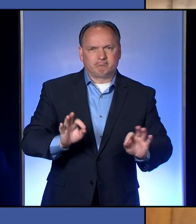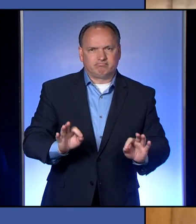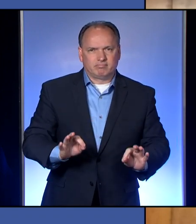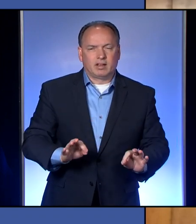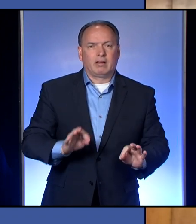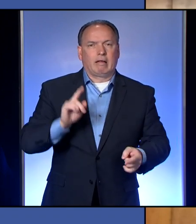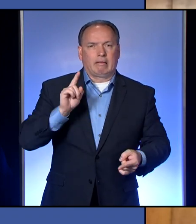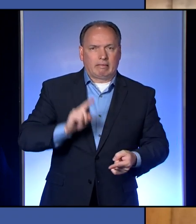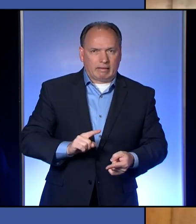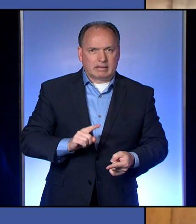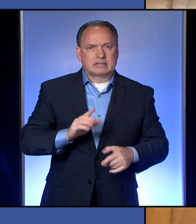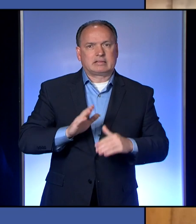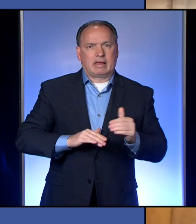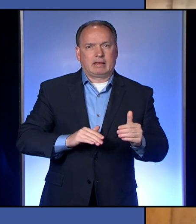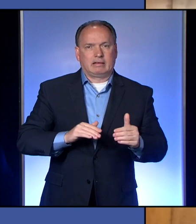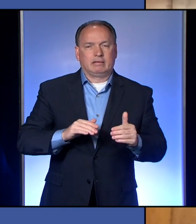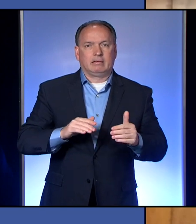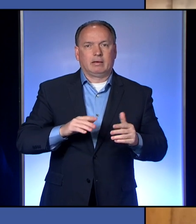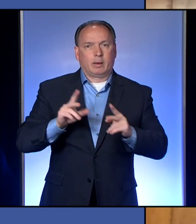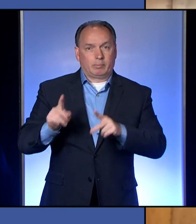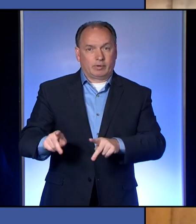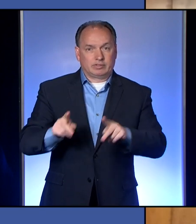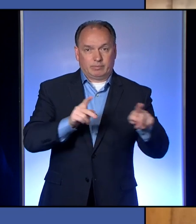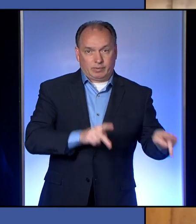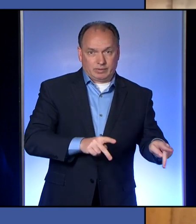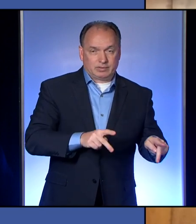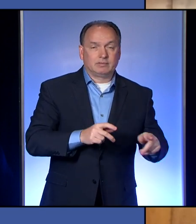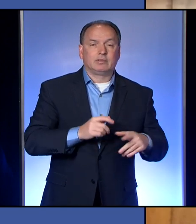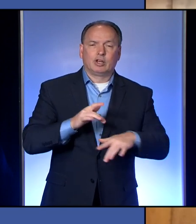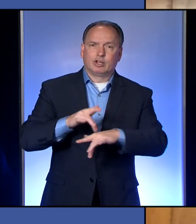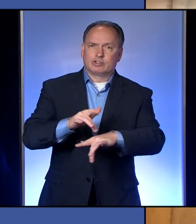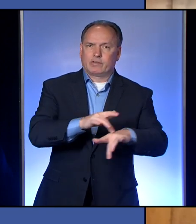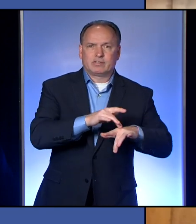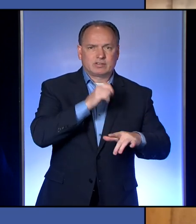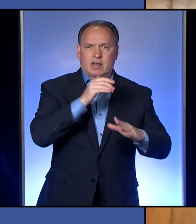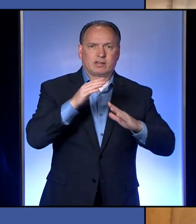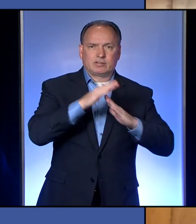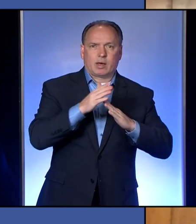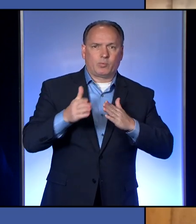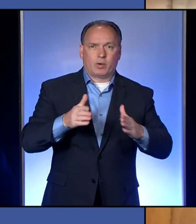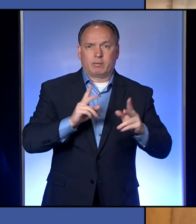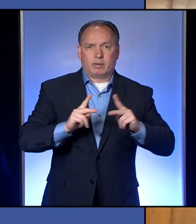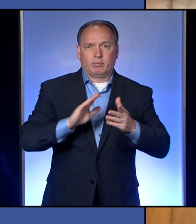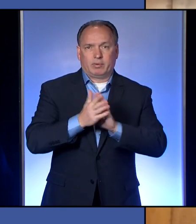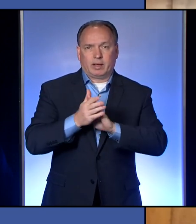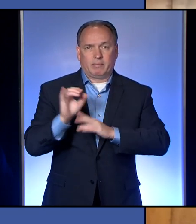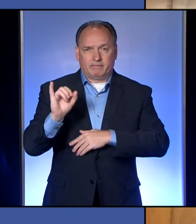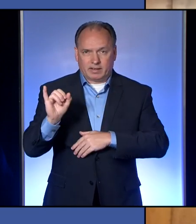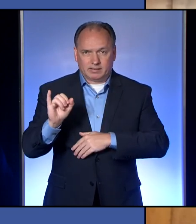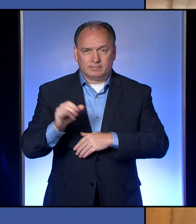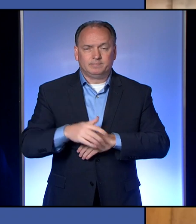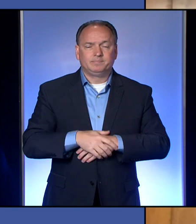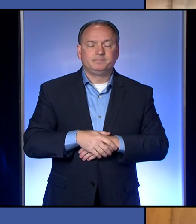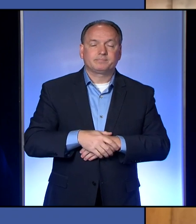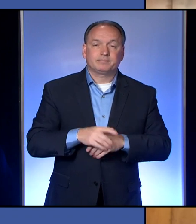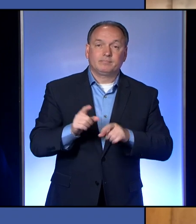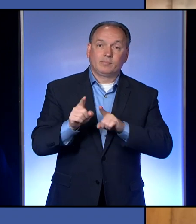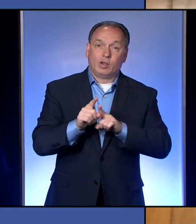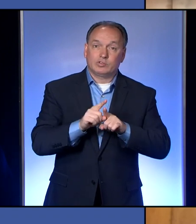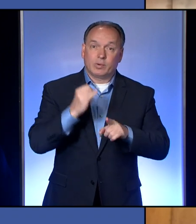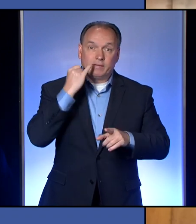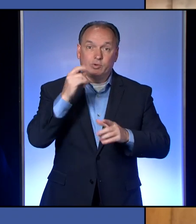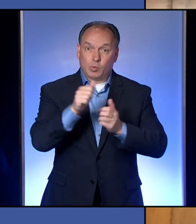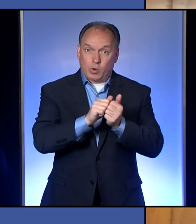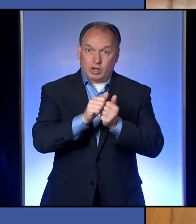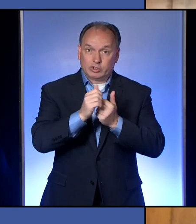so that surfaces are not the primary way people get infected. In addition, if you wash your